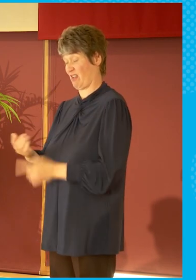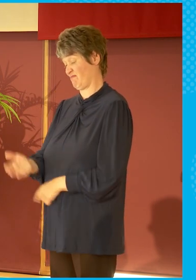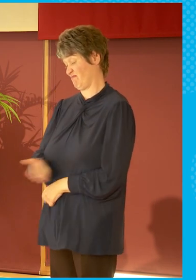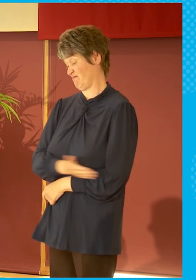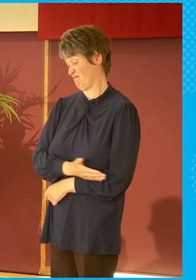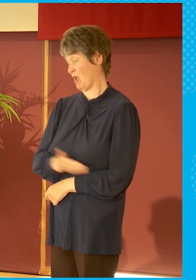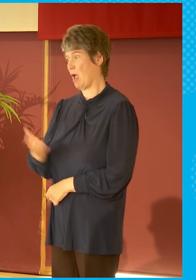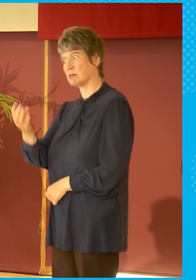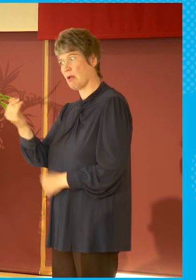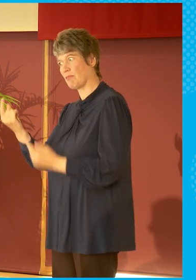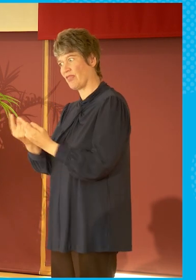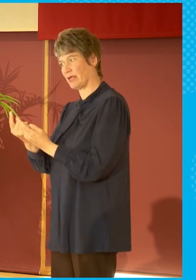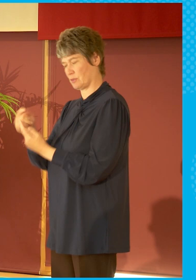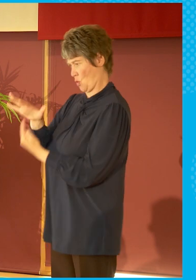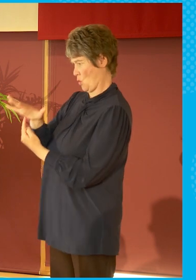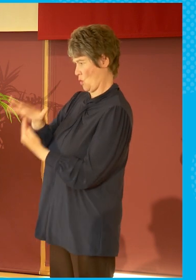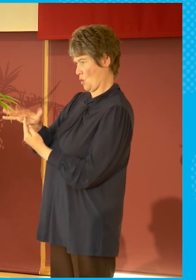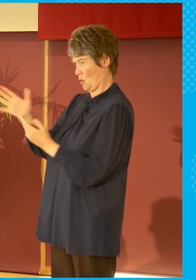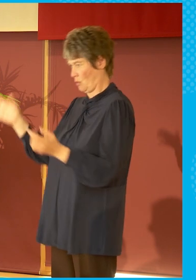time slot.